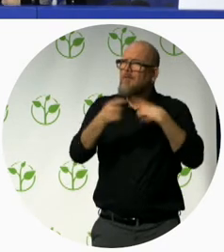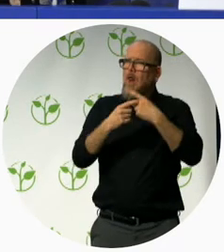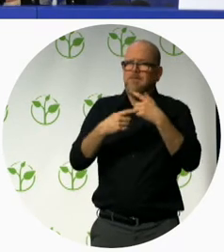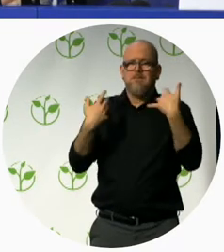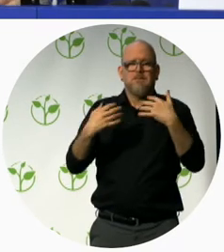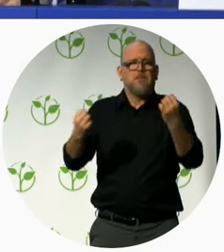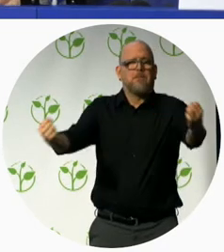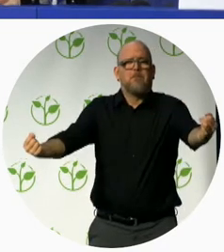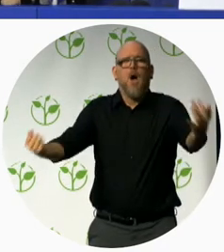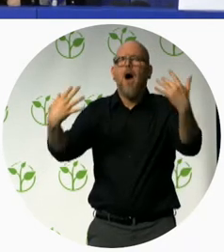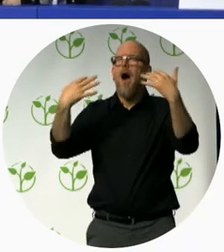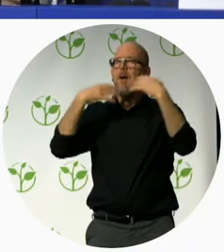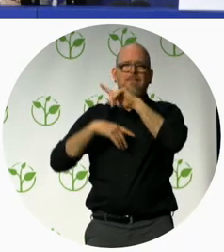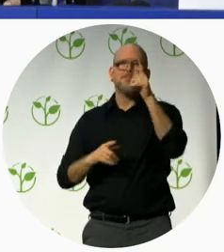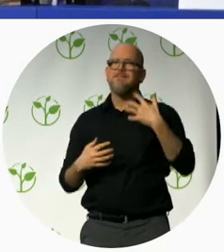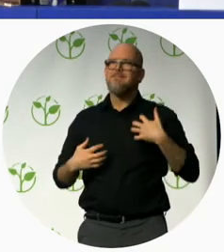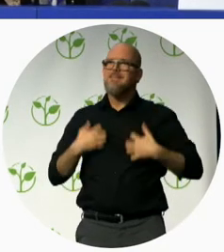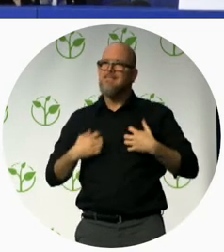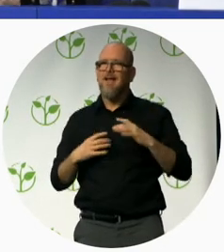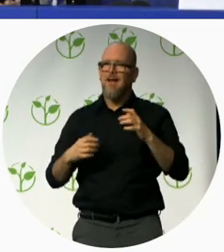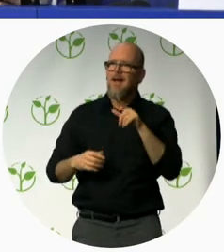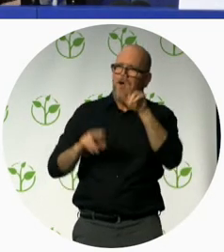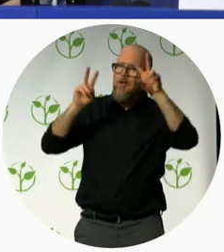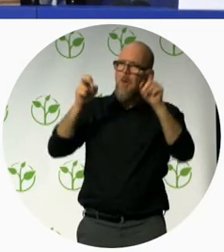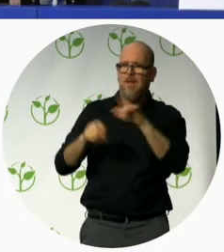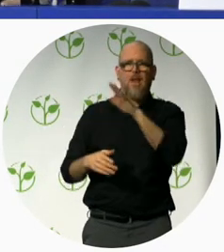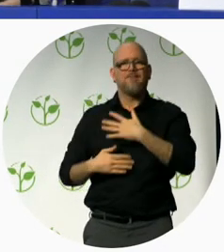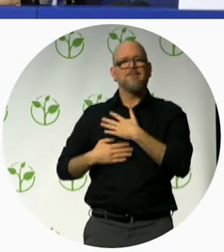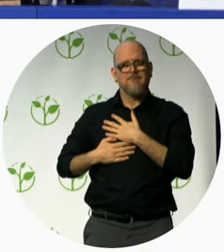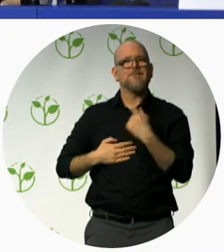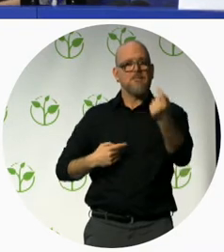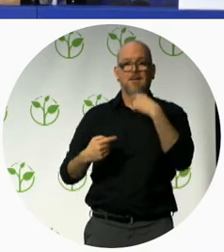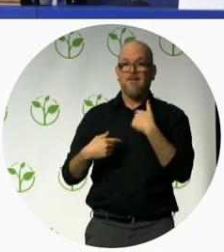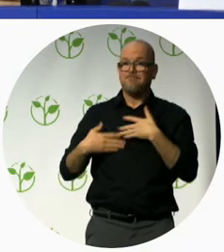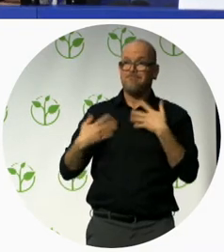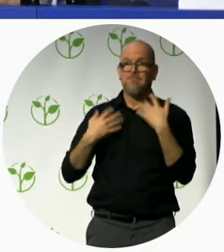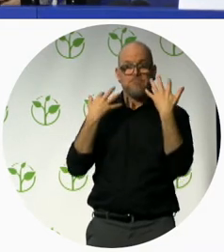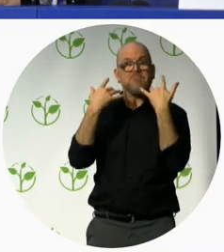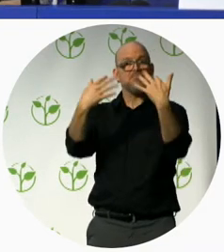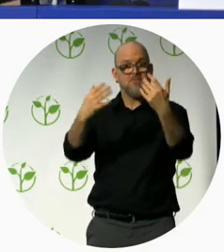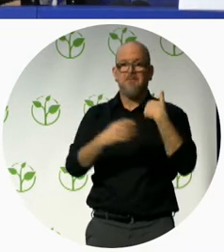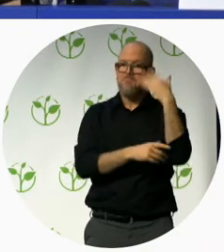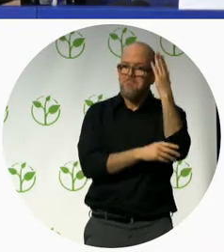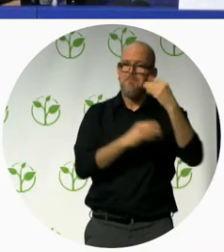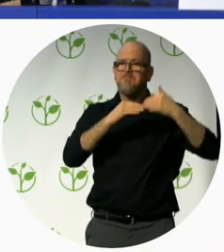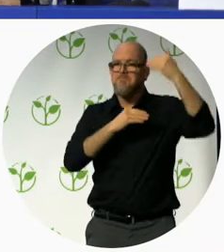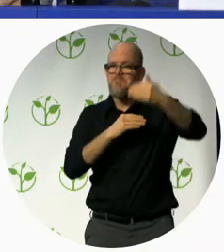the adapted needed for such services as CT scan eye examination MRI mammography etc